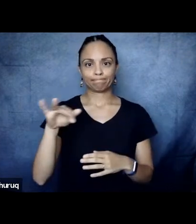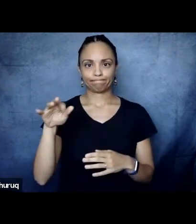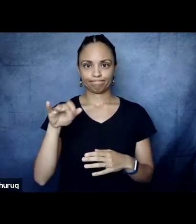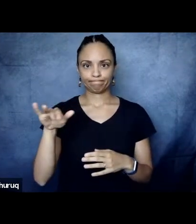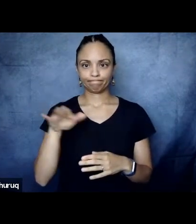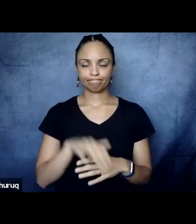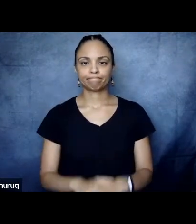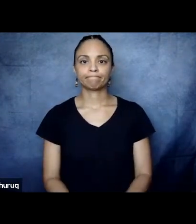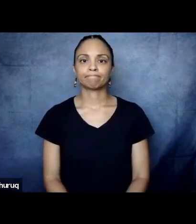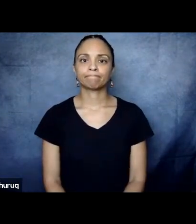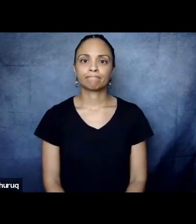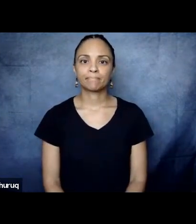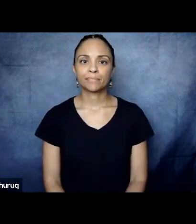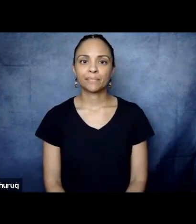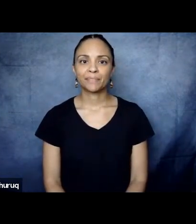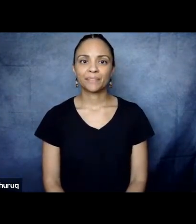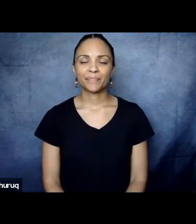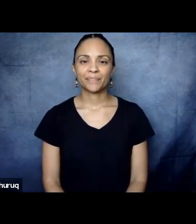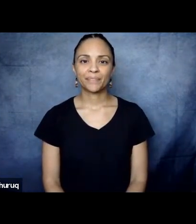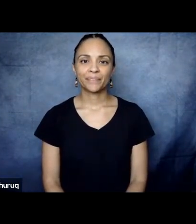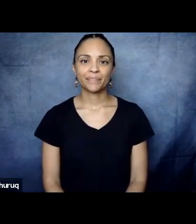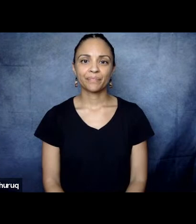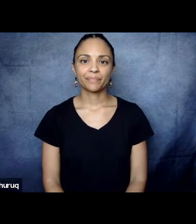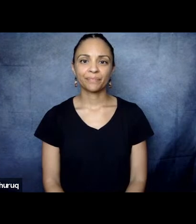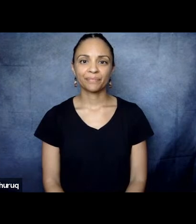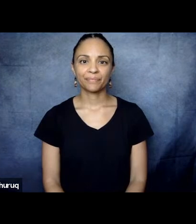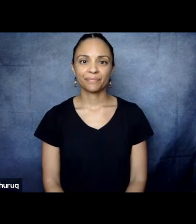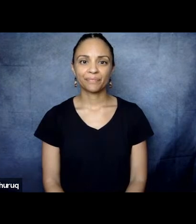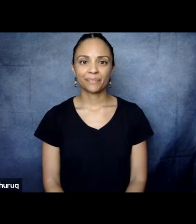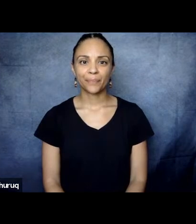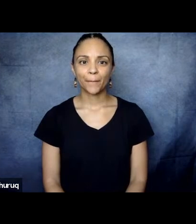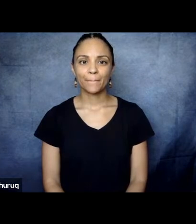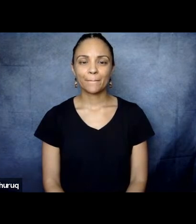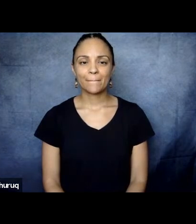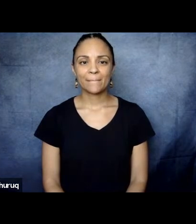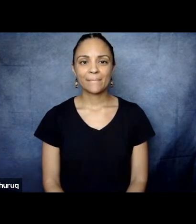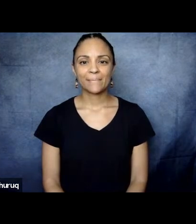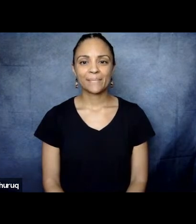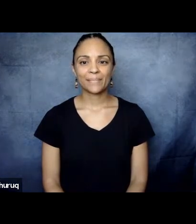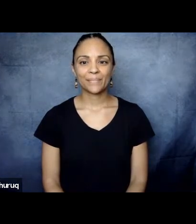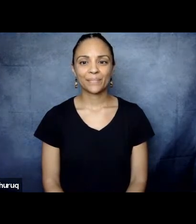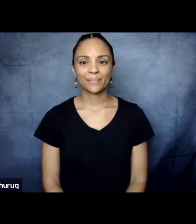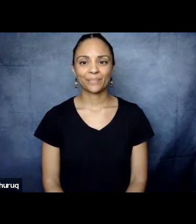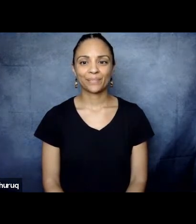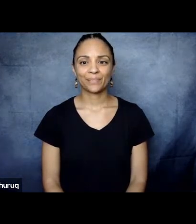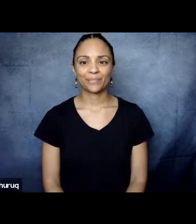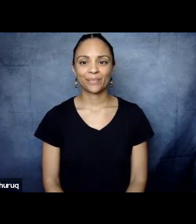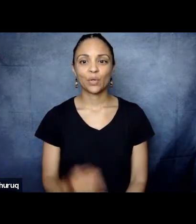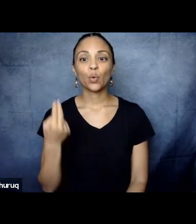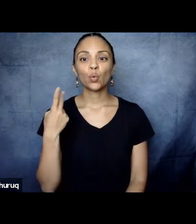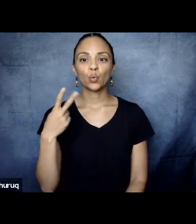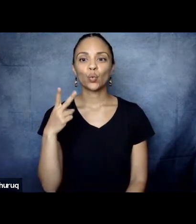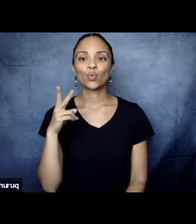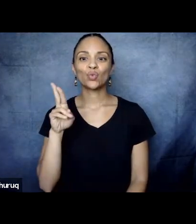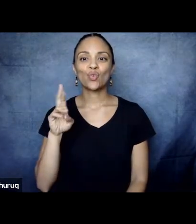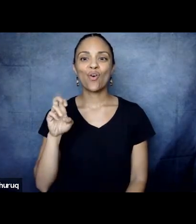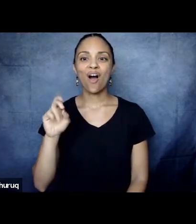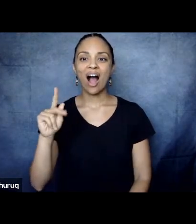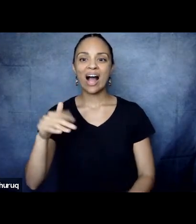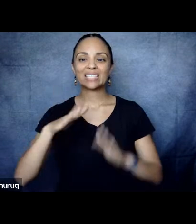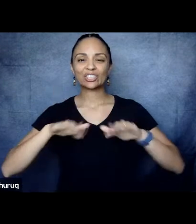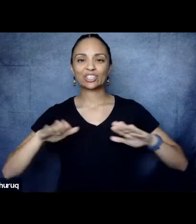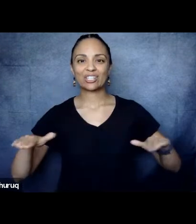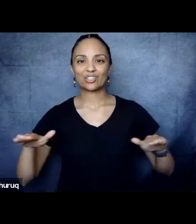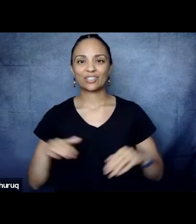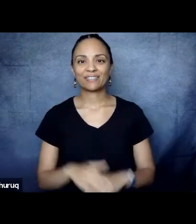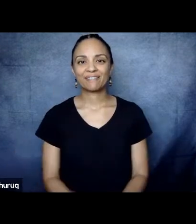Auntie Tuwere Kamuyo, and Eve Isaac Hyman, Tania's babies. I am beloved